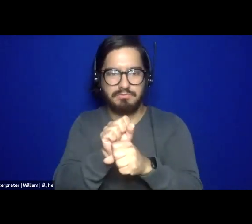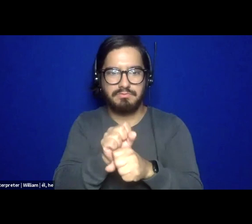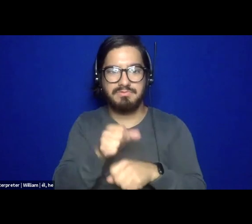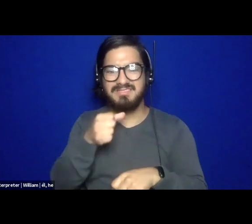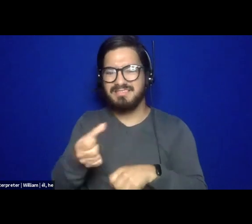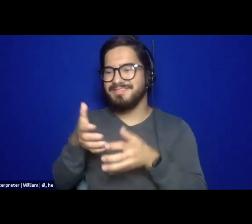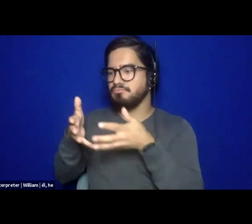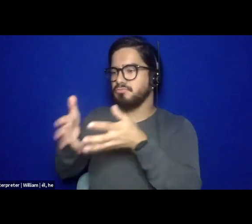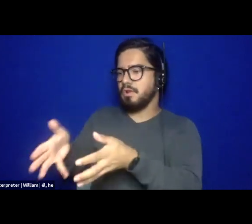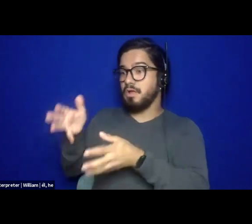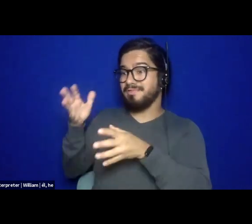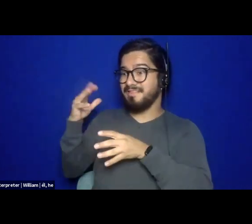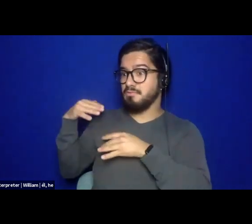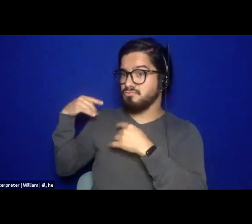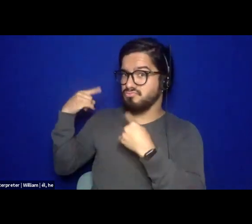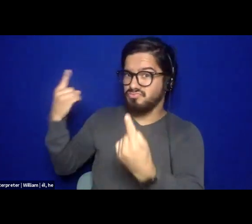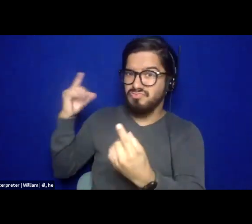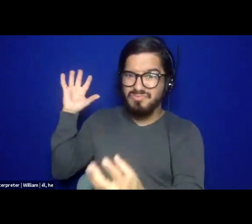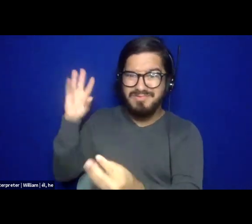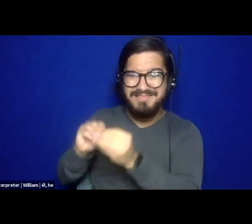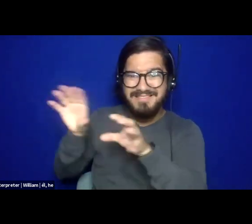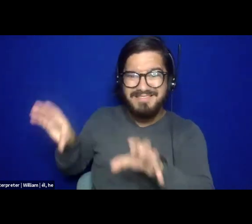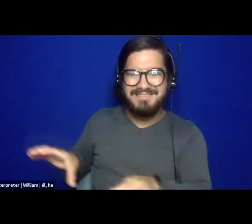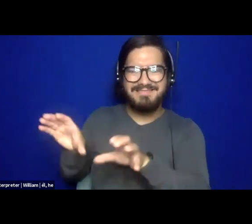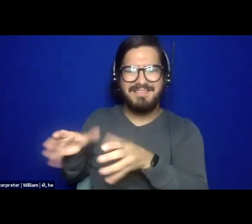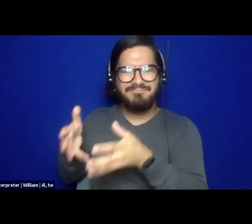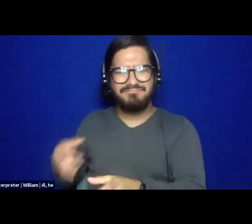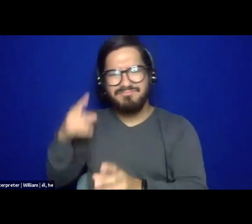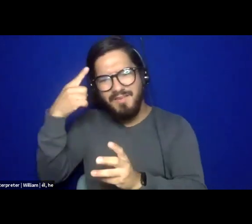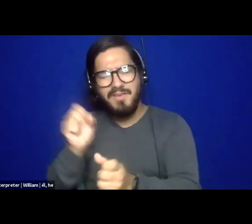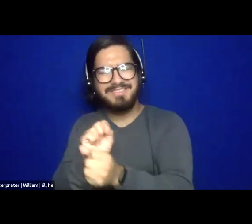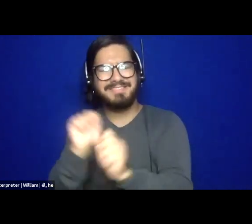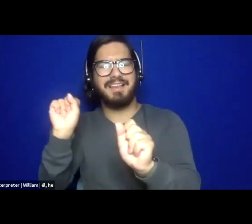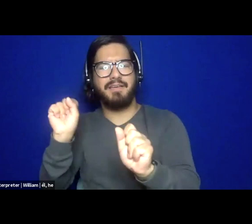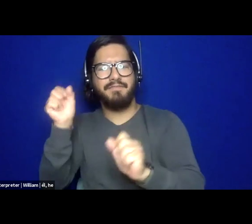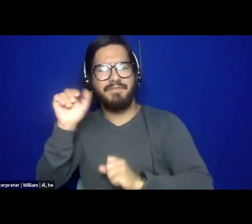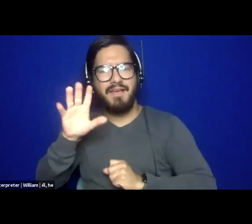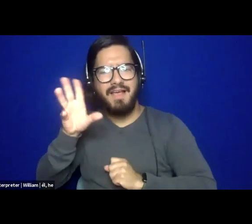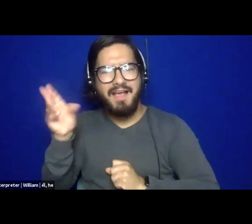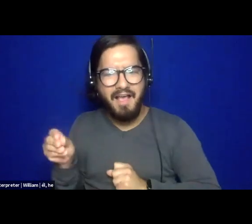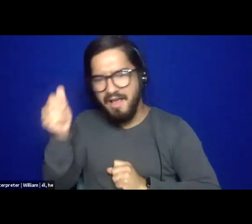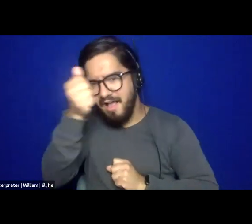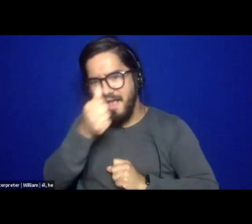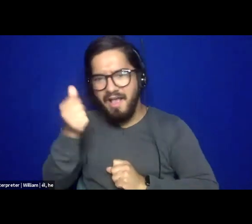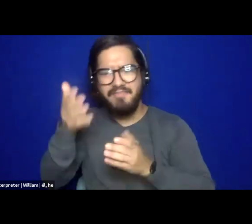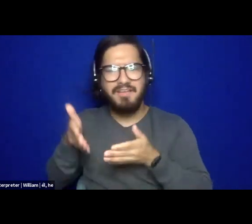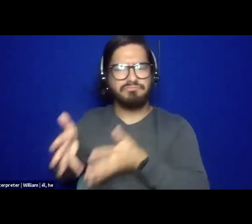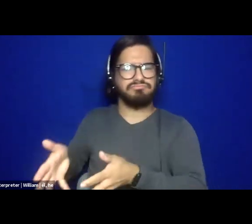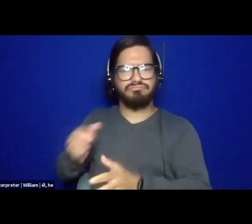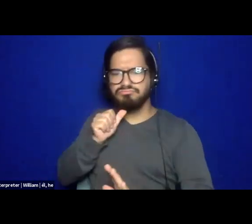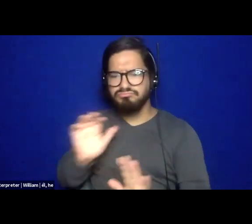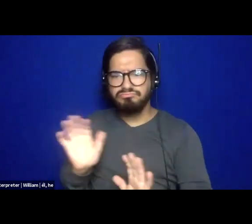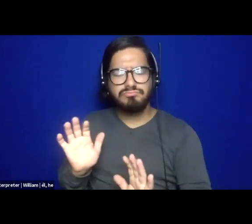did for the freedom, specifically of enslaved Africans, for us to then recreate systems